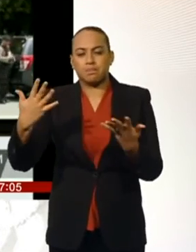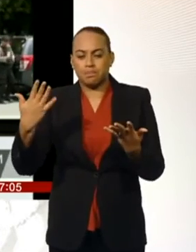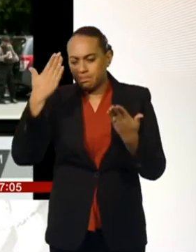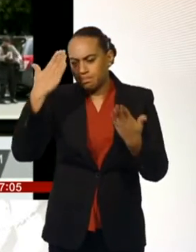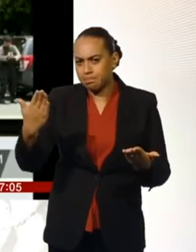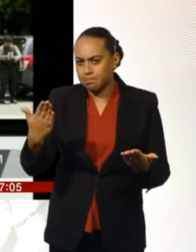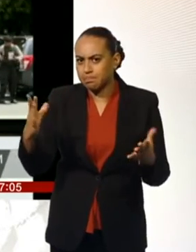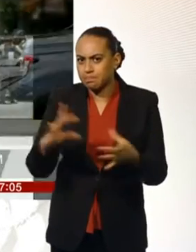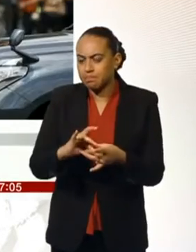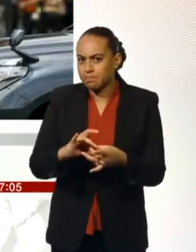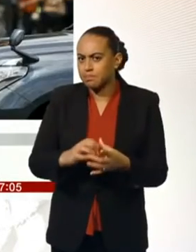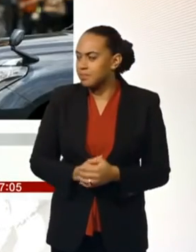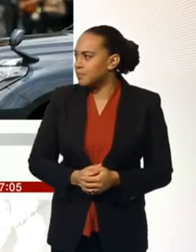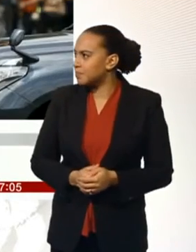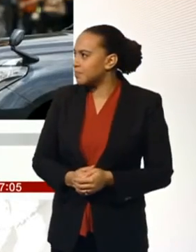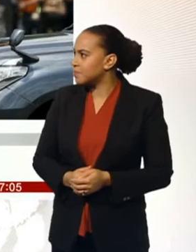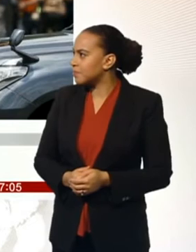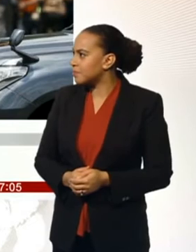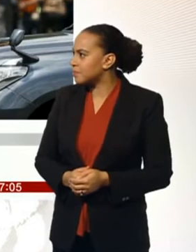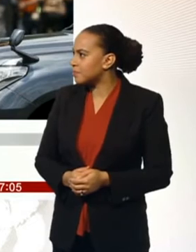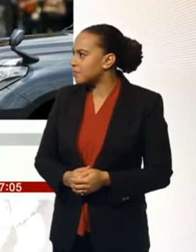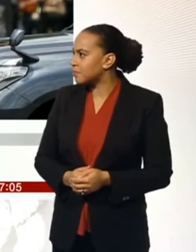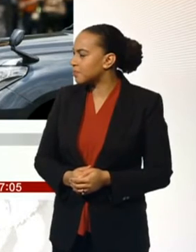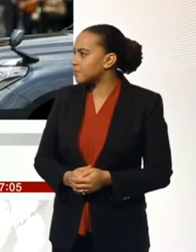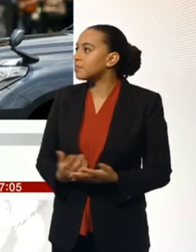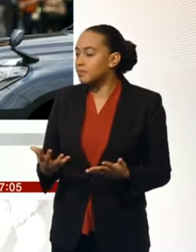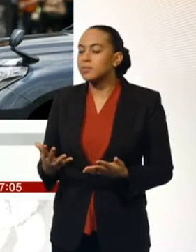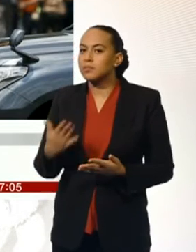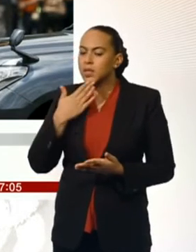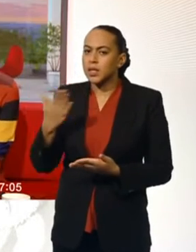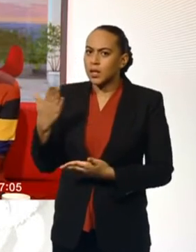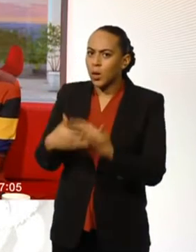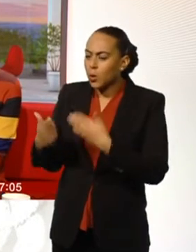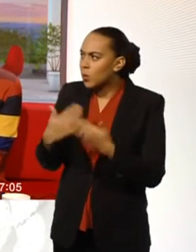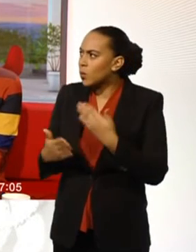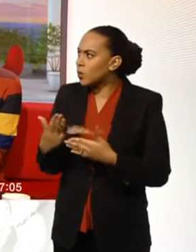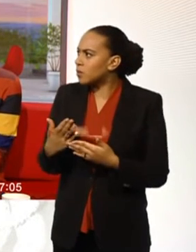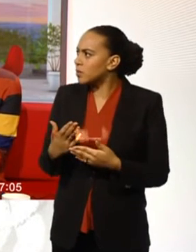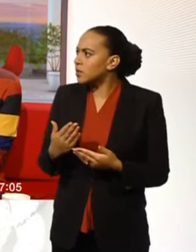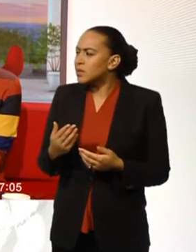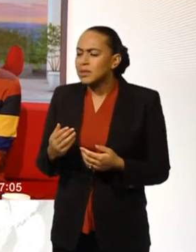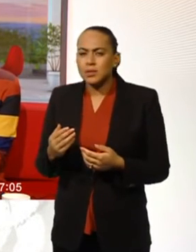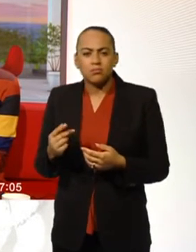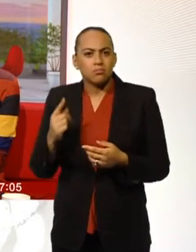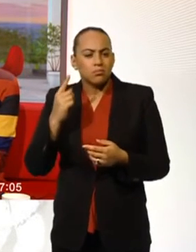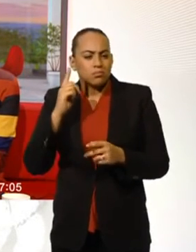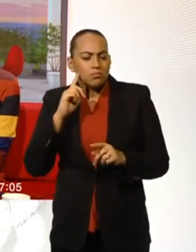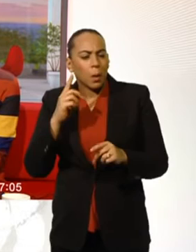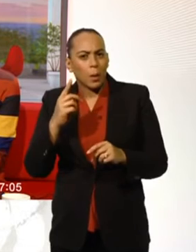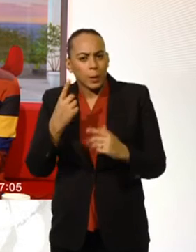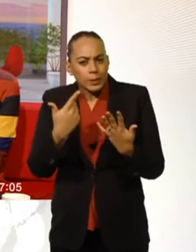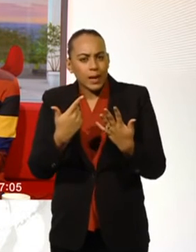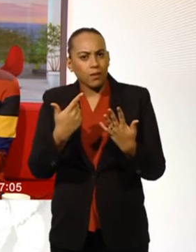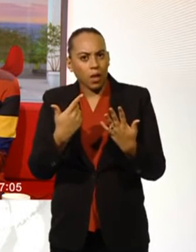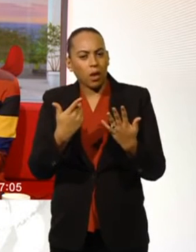Kanupriya Kapoor, many thanks. A Reuters journalist talking to us from the scene in Jakarta. the moment, we understand officially that seven